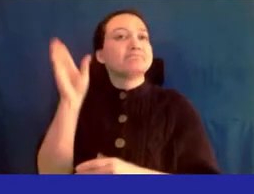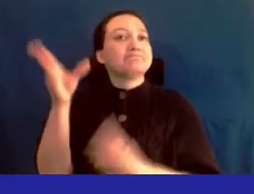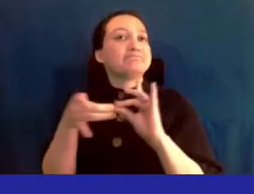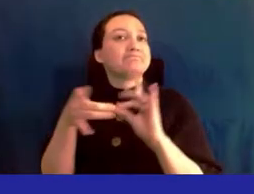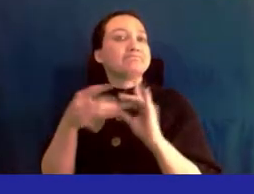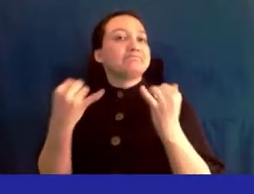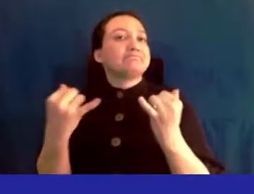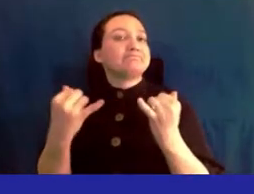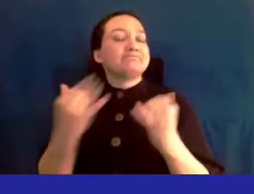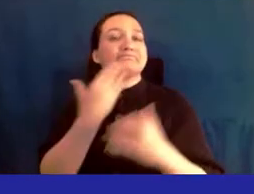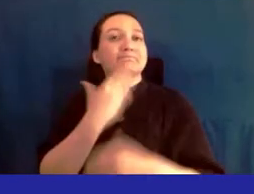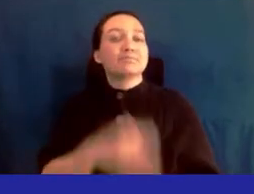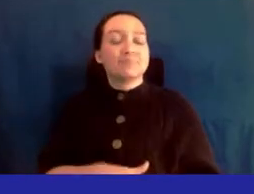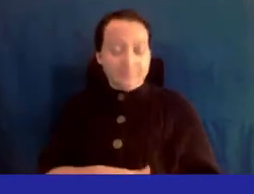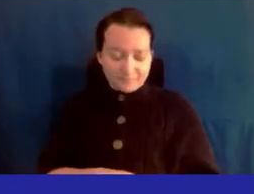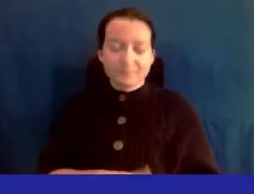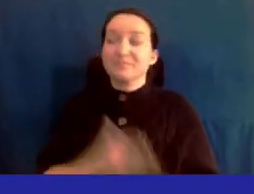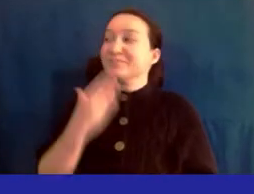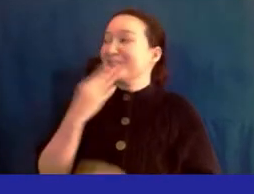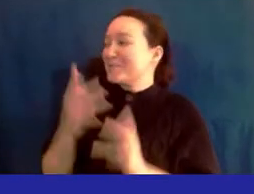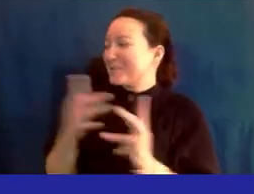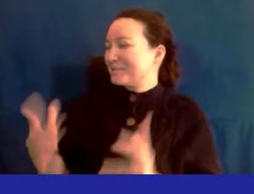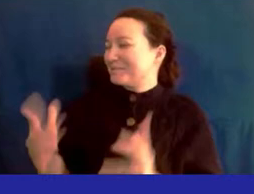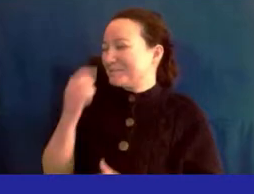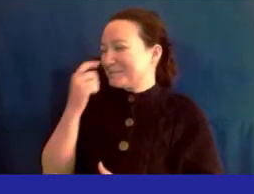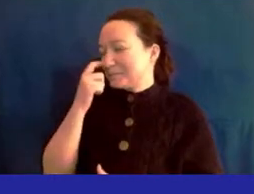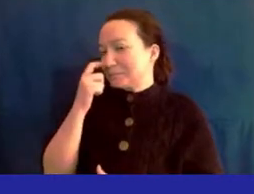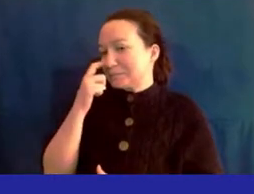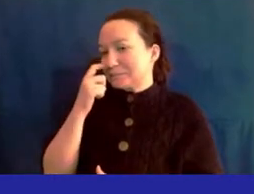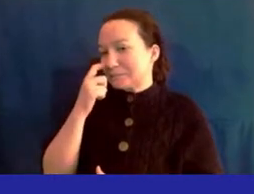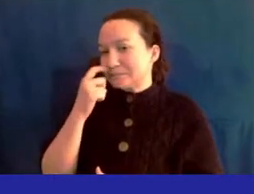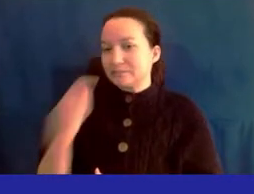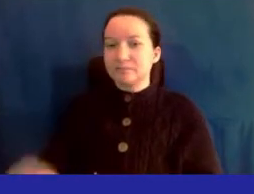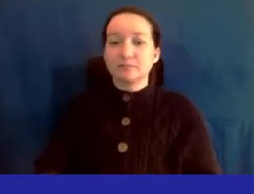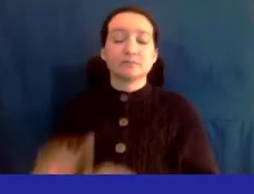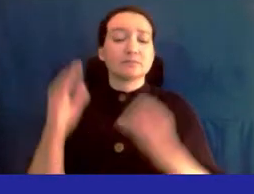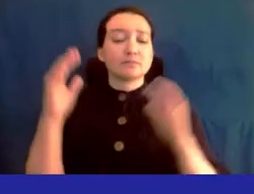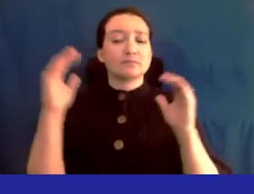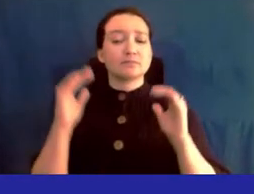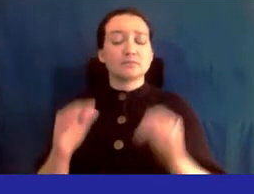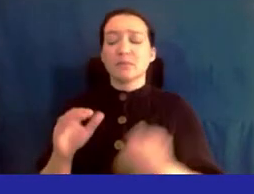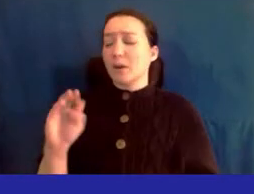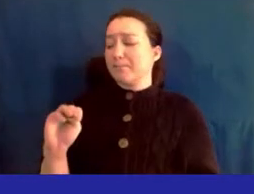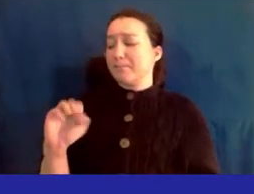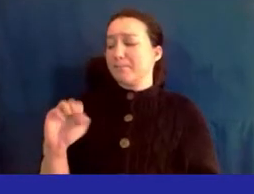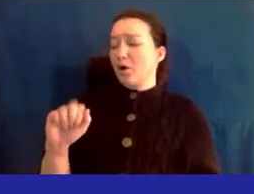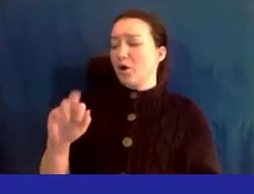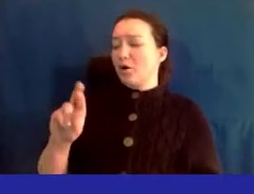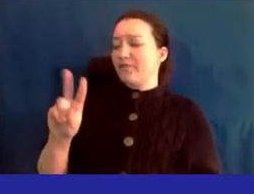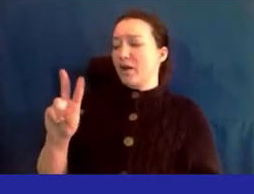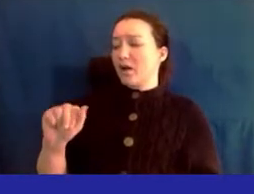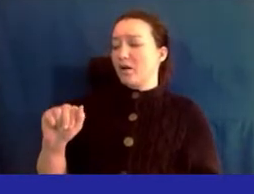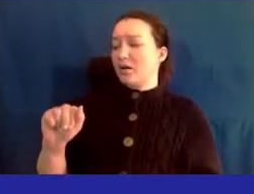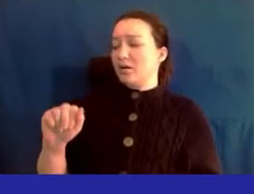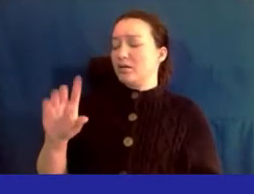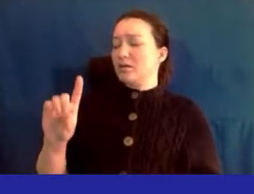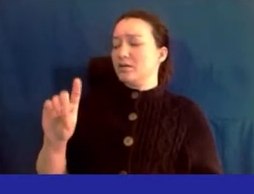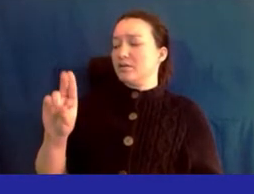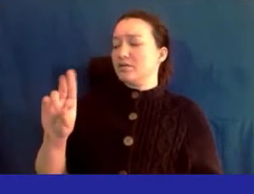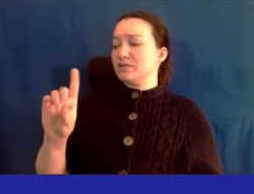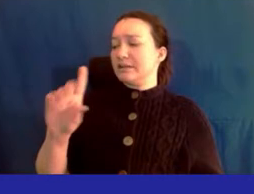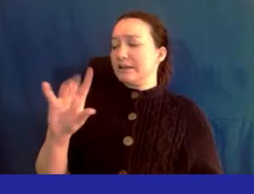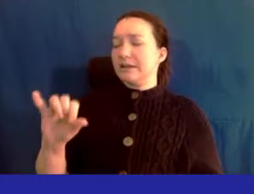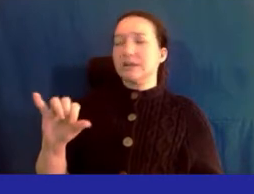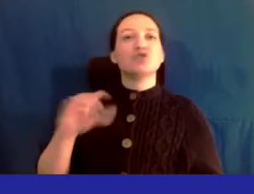you're welcome thank you thank very much thank you next speaker is marva dudley also a member of the